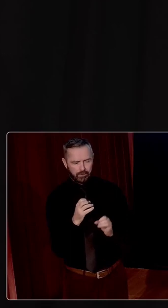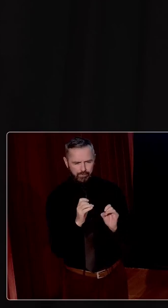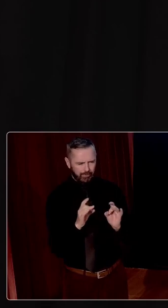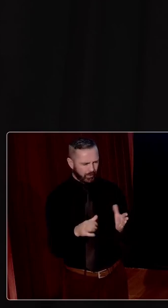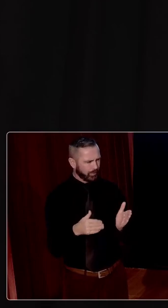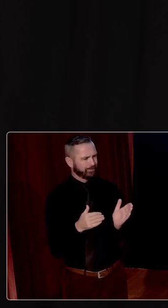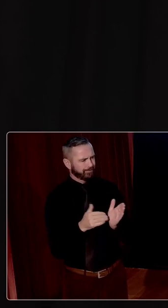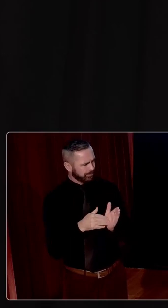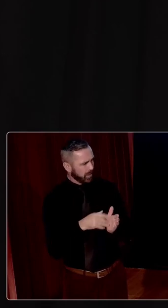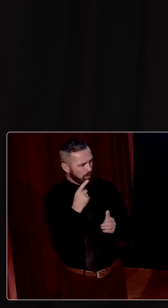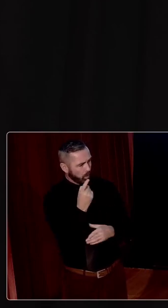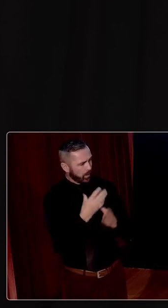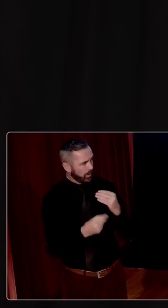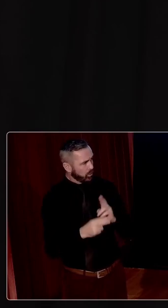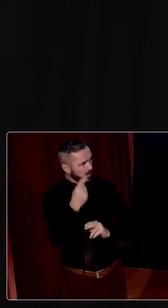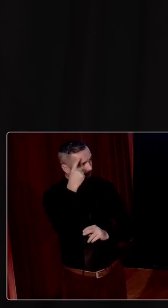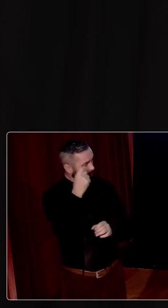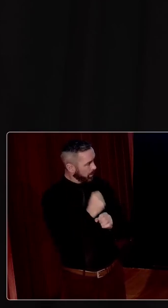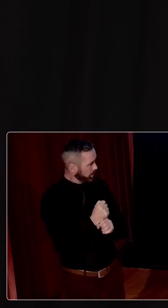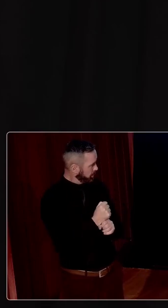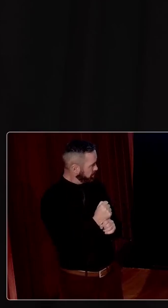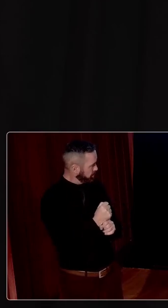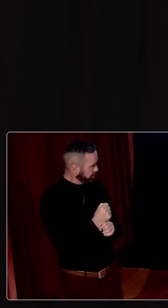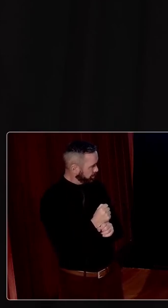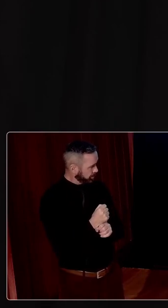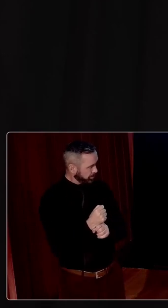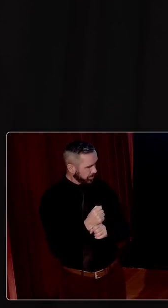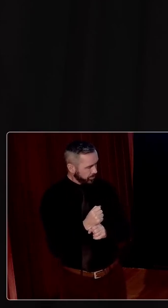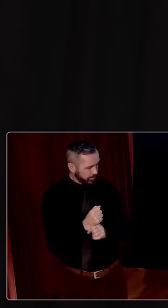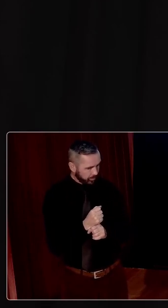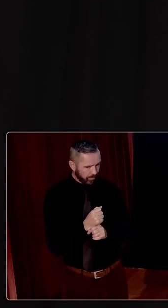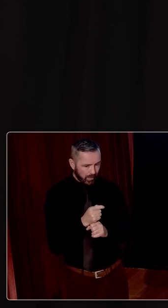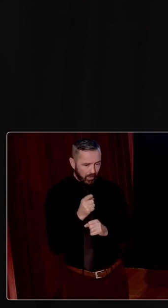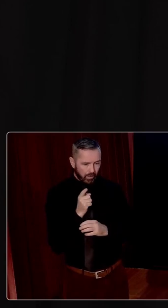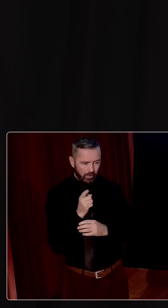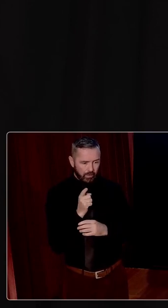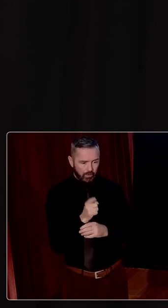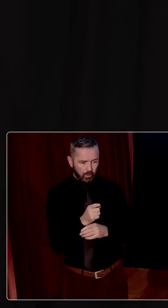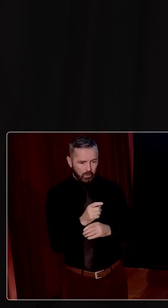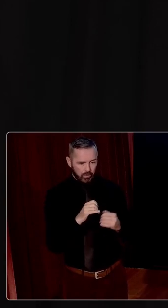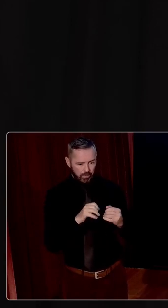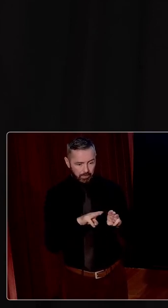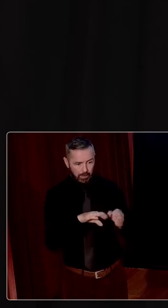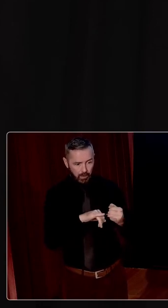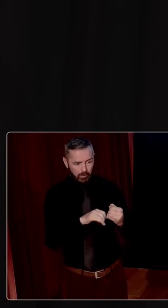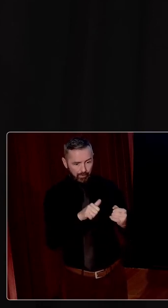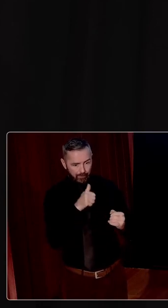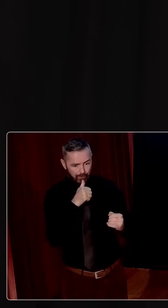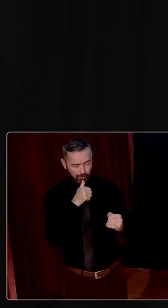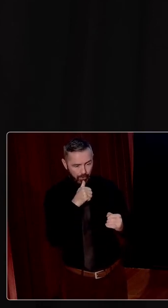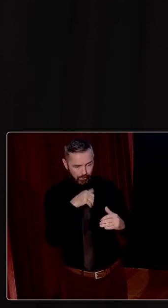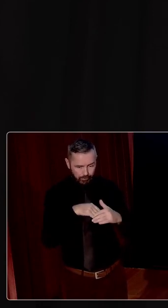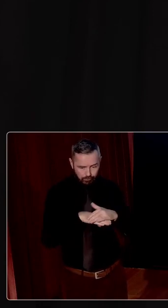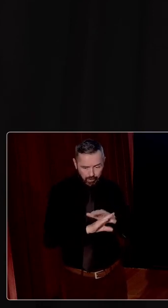Absolutely. But I think one of the things we should think about is would those who convened for the first Dáil in 1919,